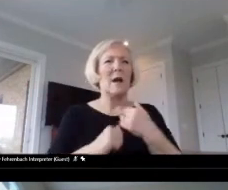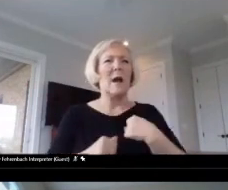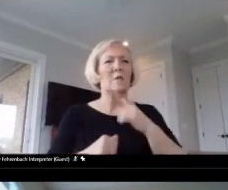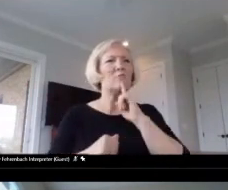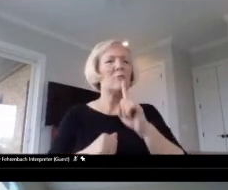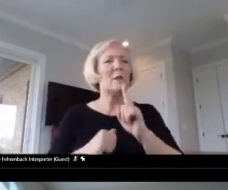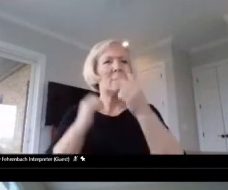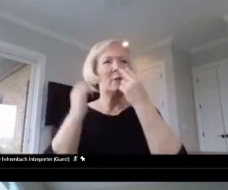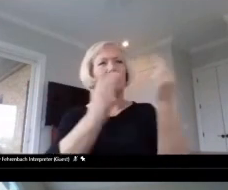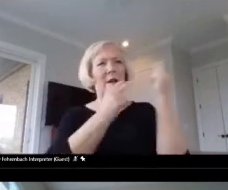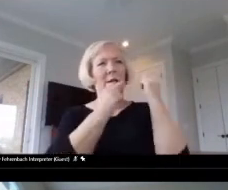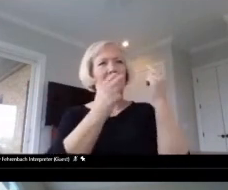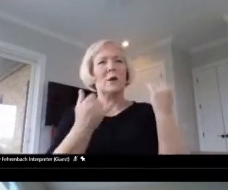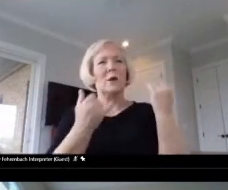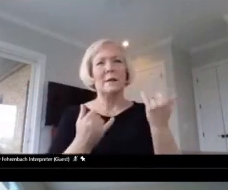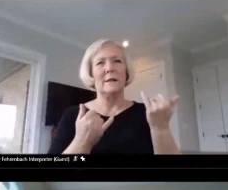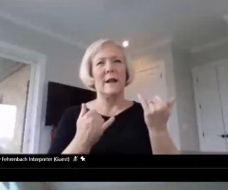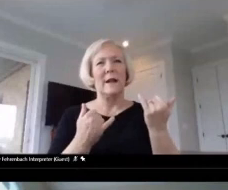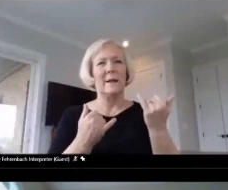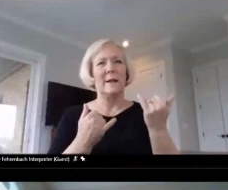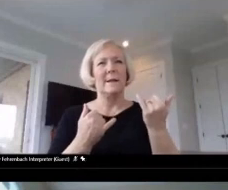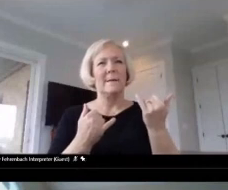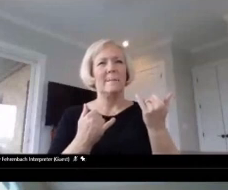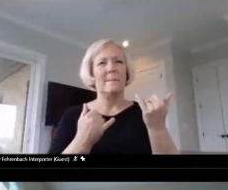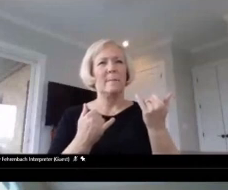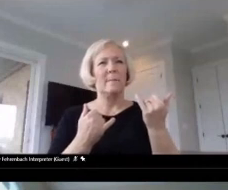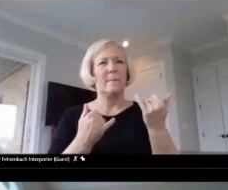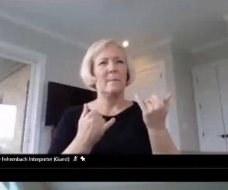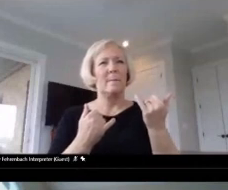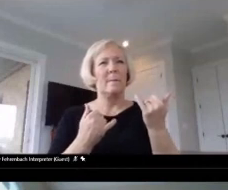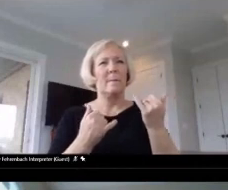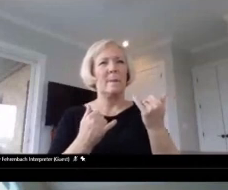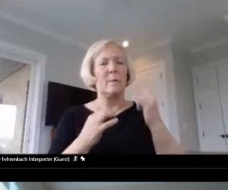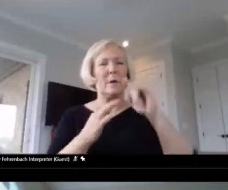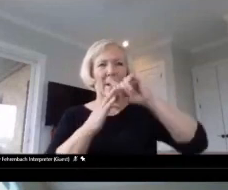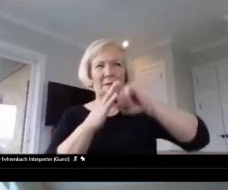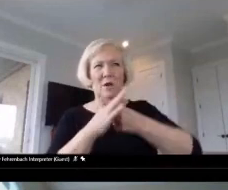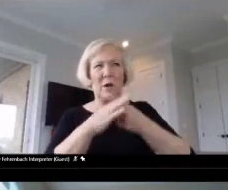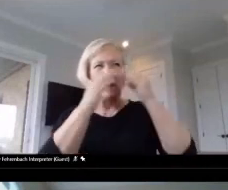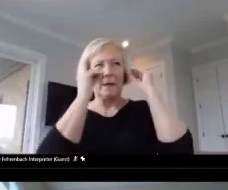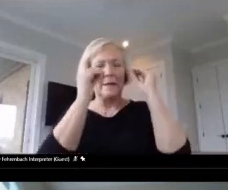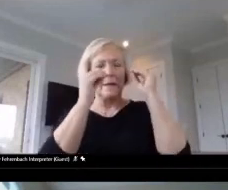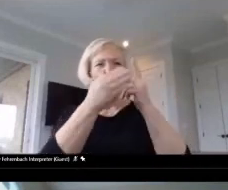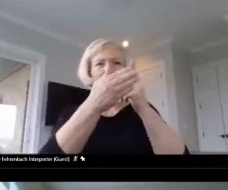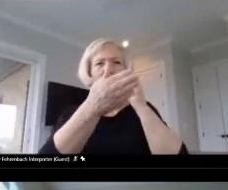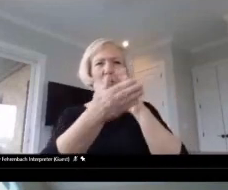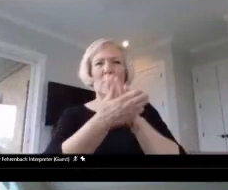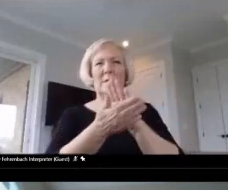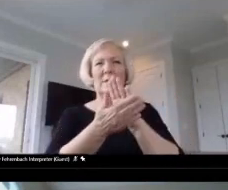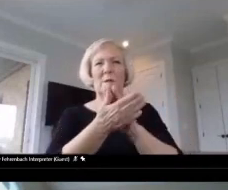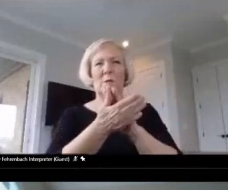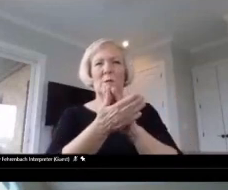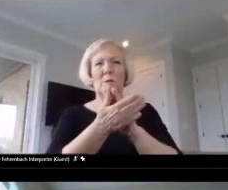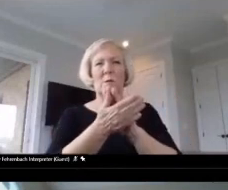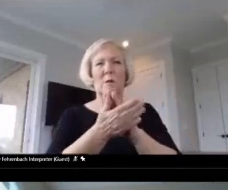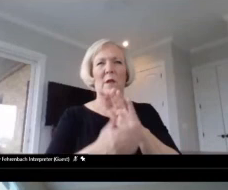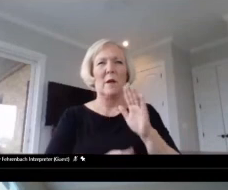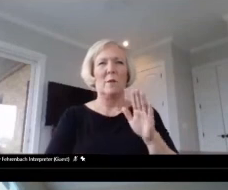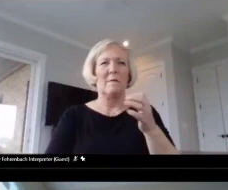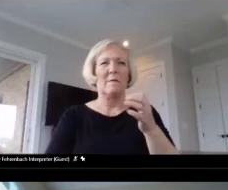is that when I started teaching preschool, there were very few